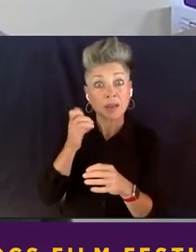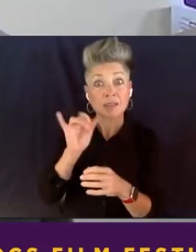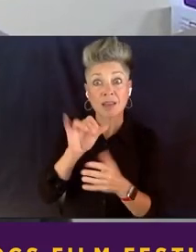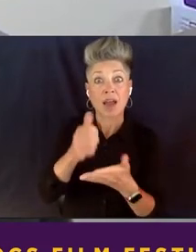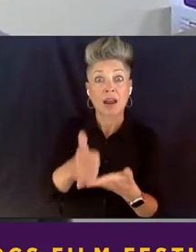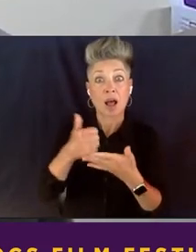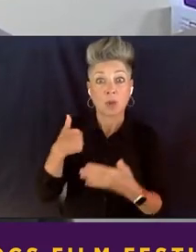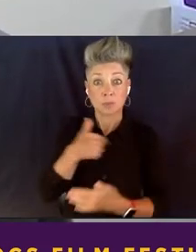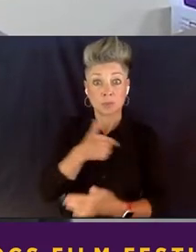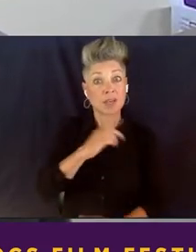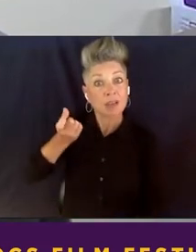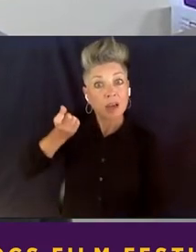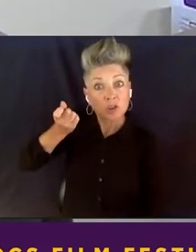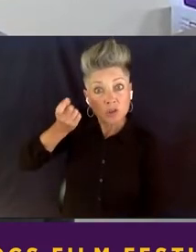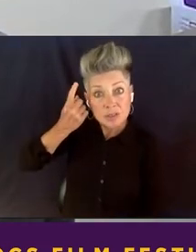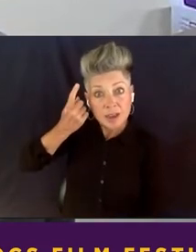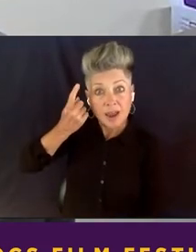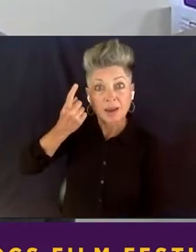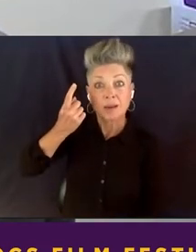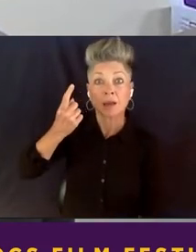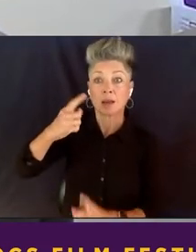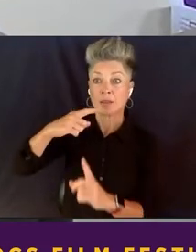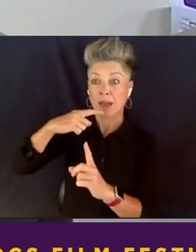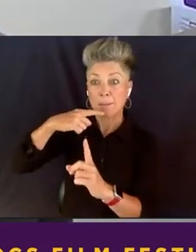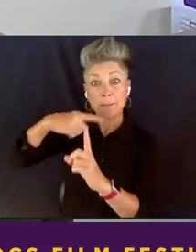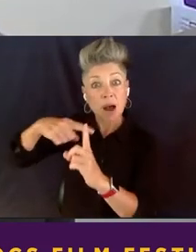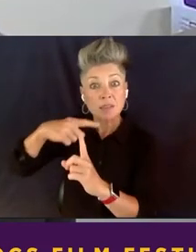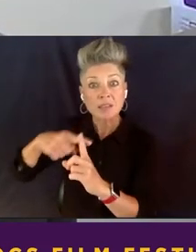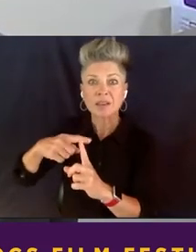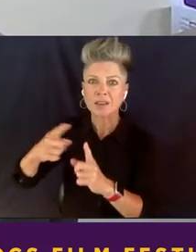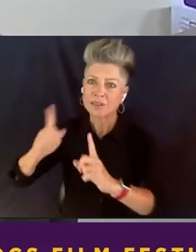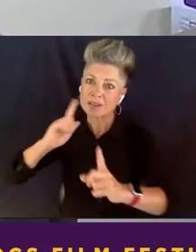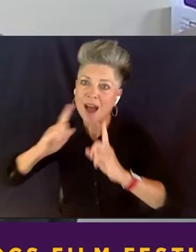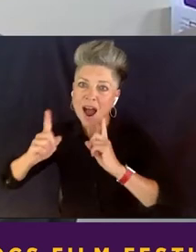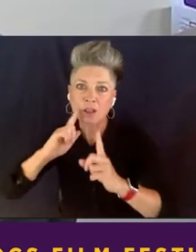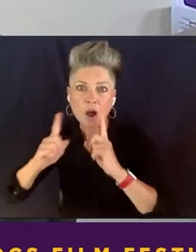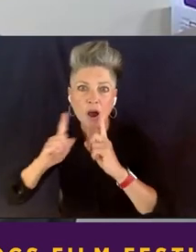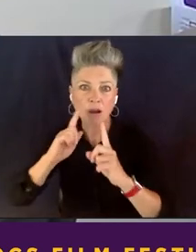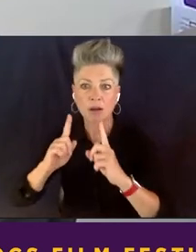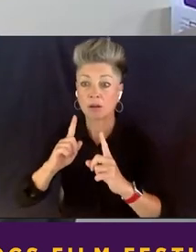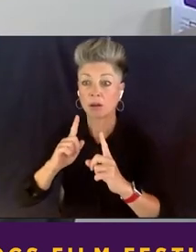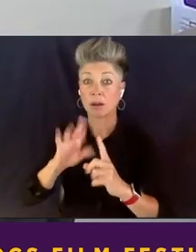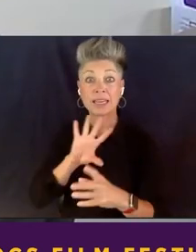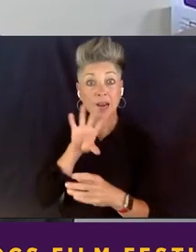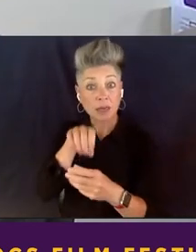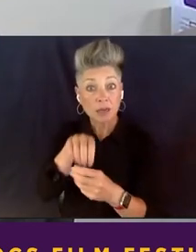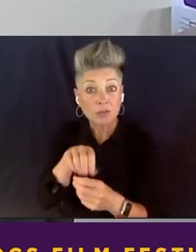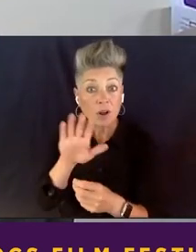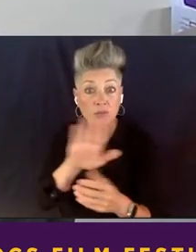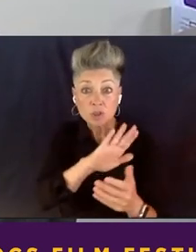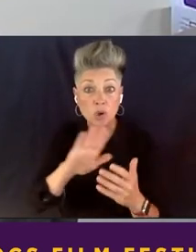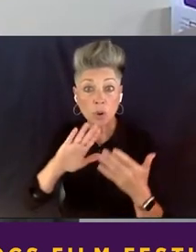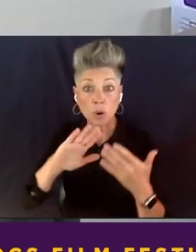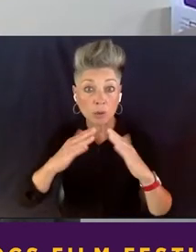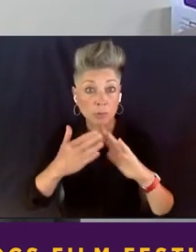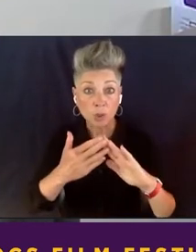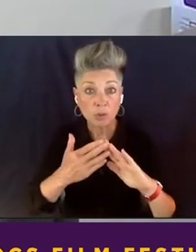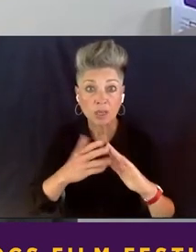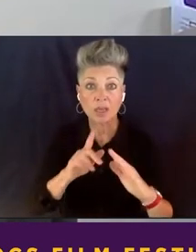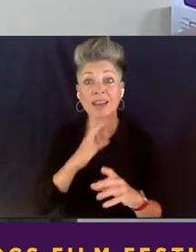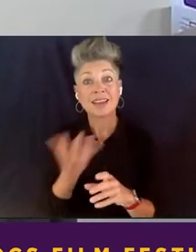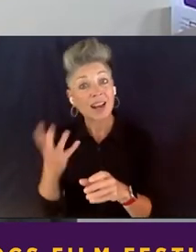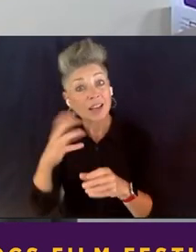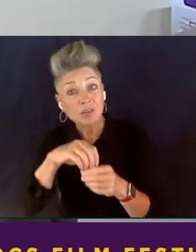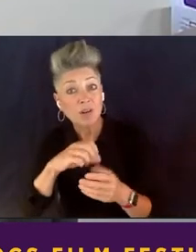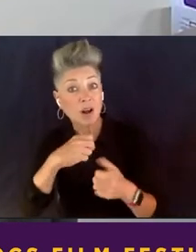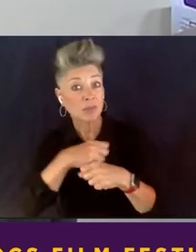that positive dialogue, getting involved in your community, getting involved in